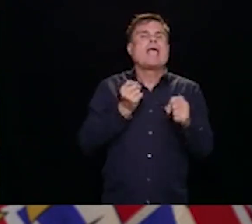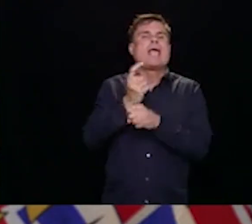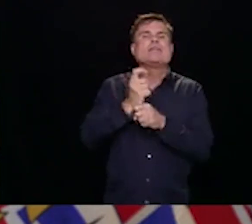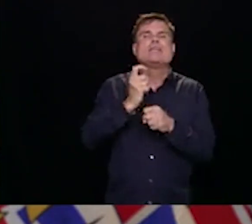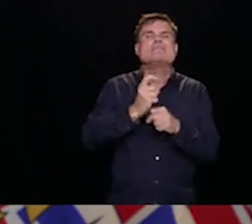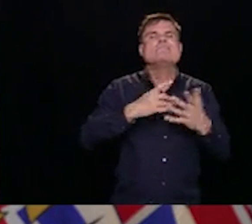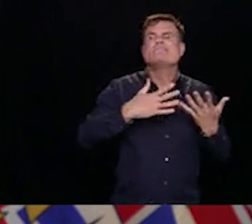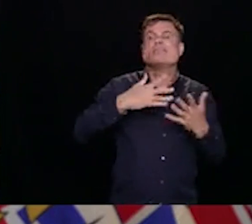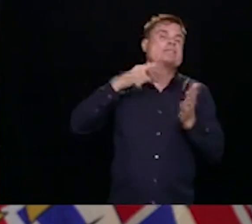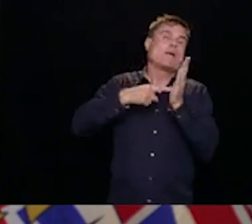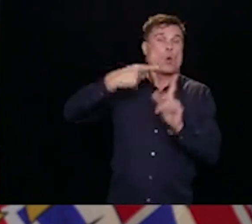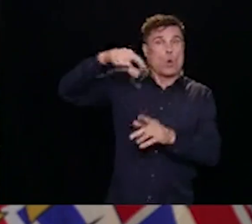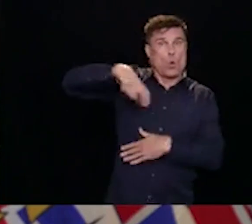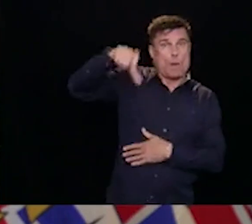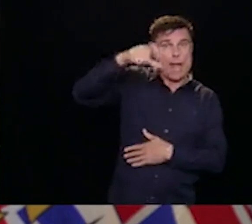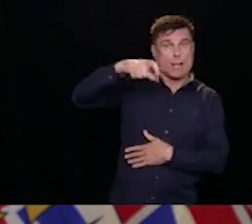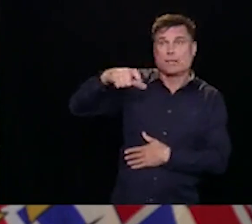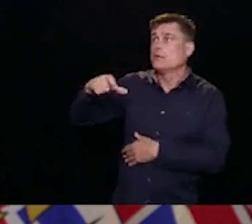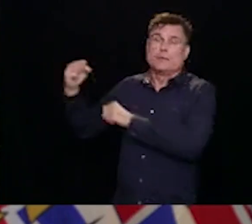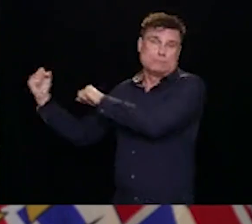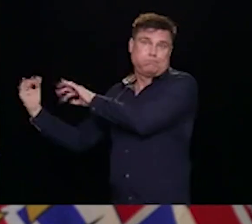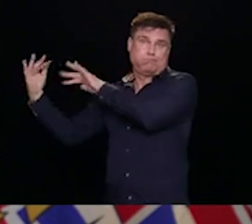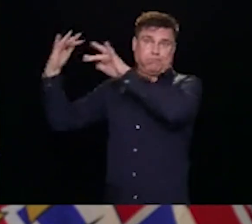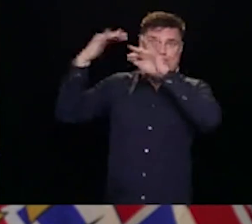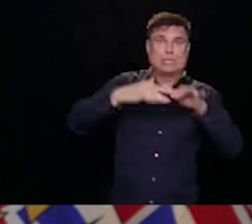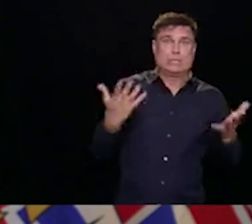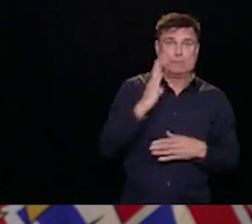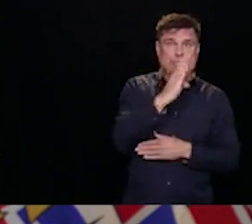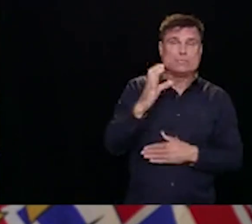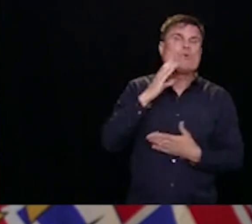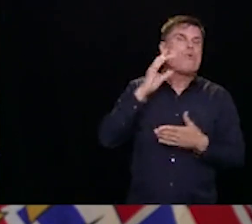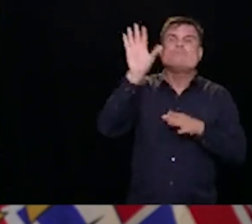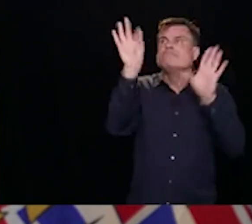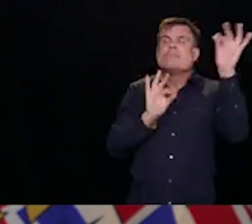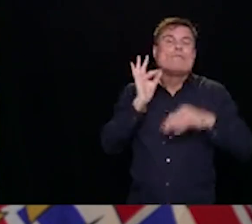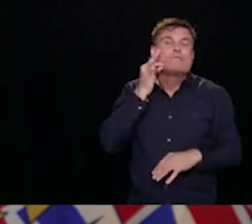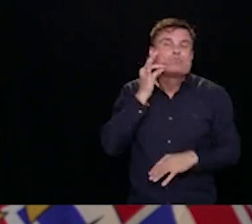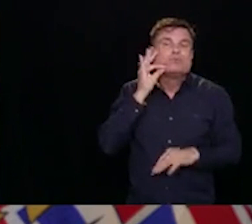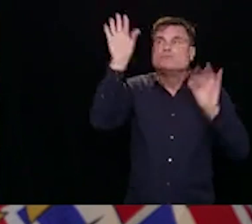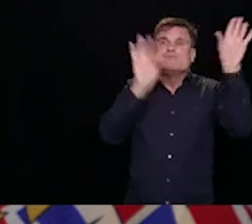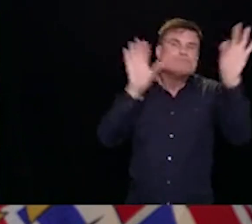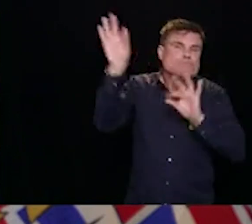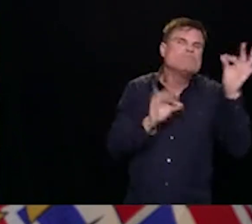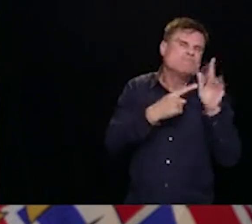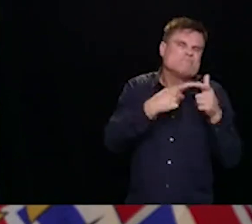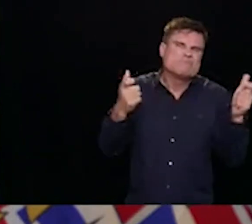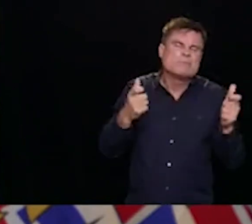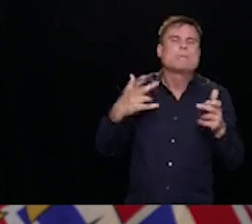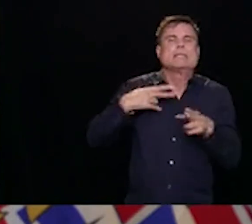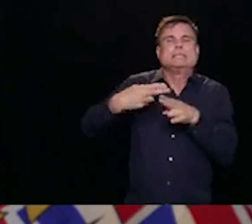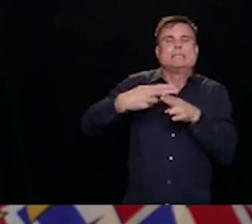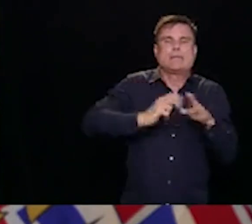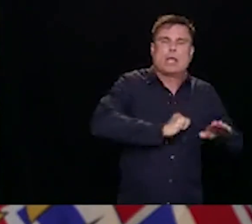and places like that. So, I understand that there's been agreements to have them, to enable them to use some